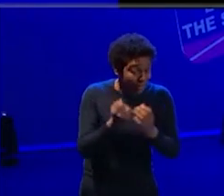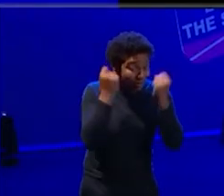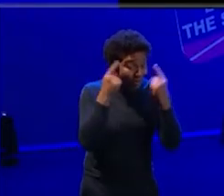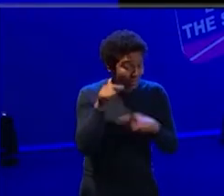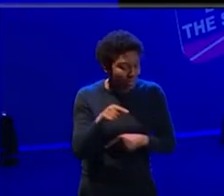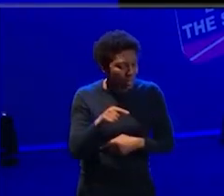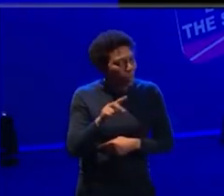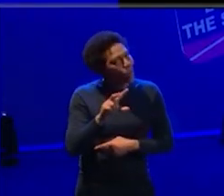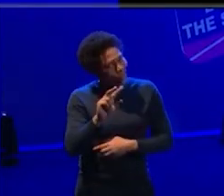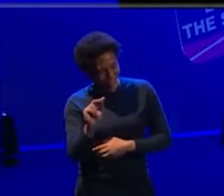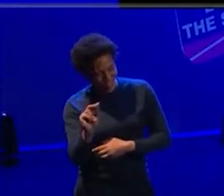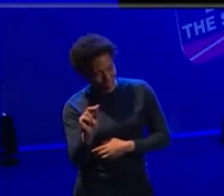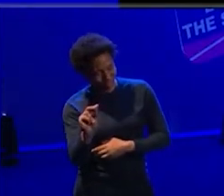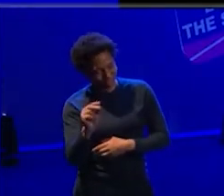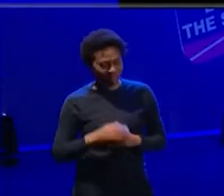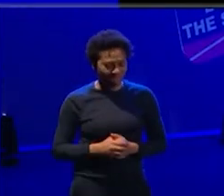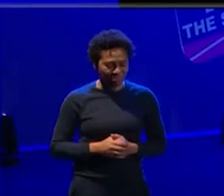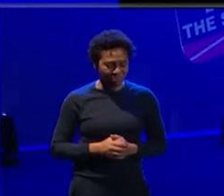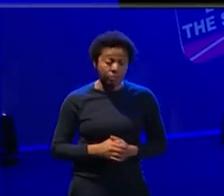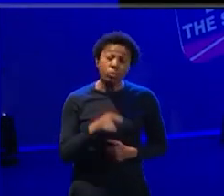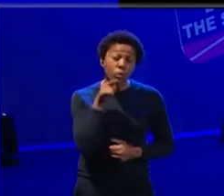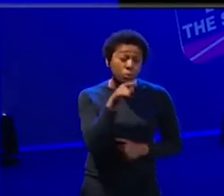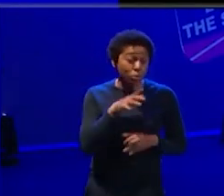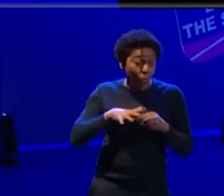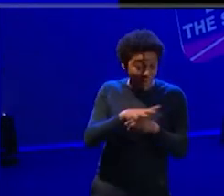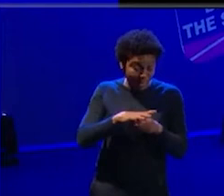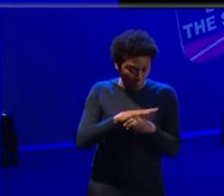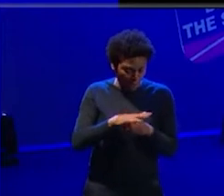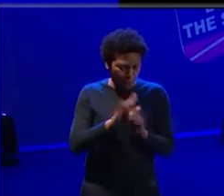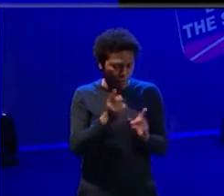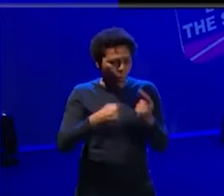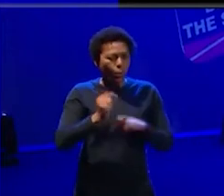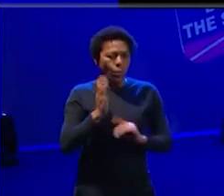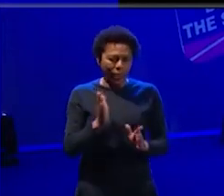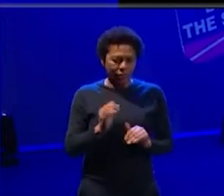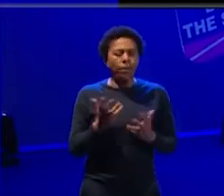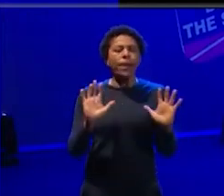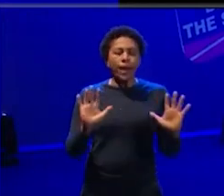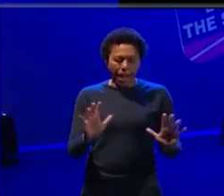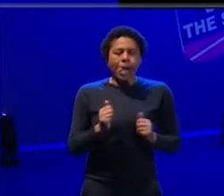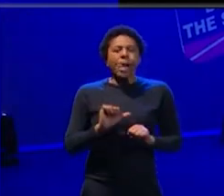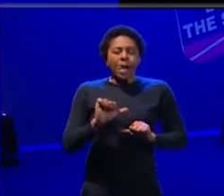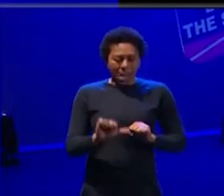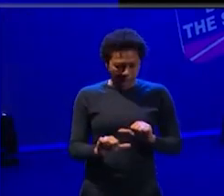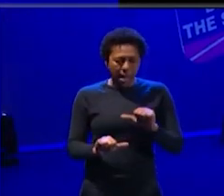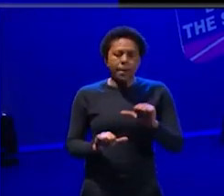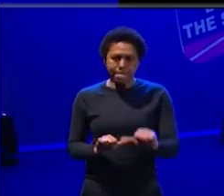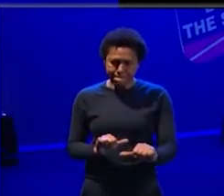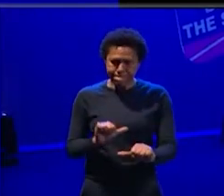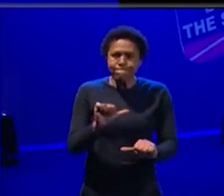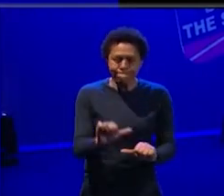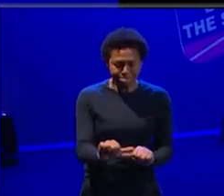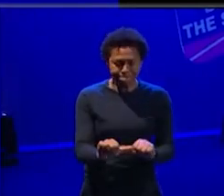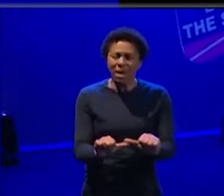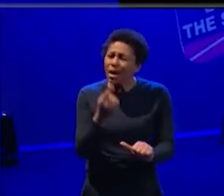so I think in that situation, uh, a day by day basis, it can sometimes be a struggle. Um, and we have to